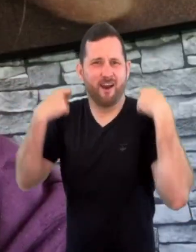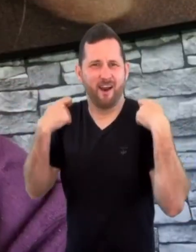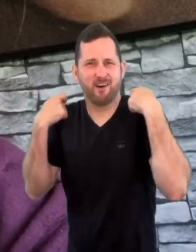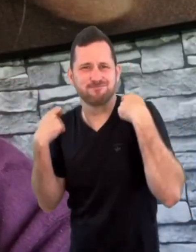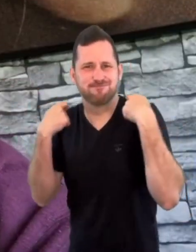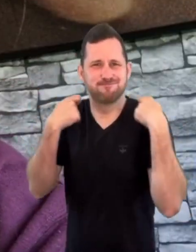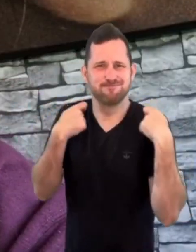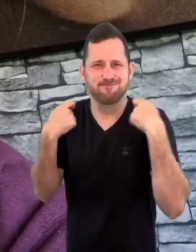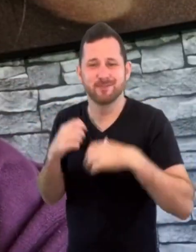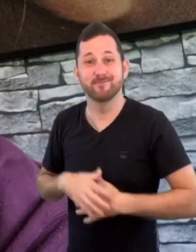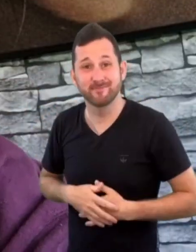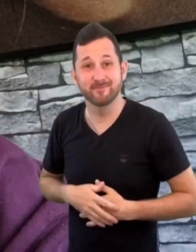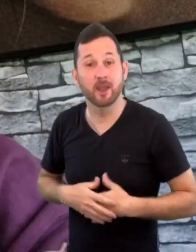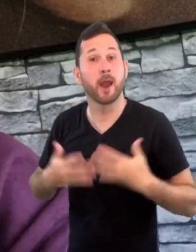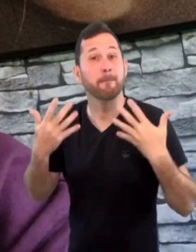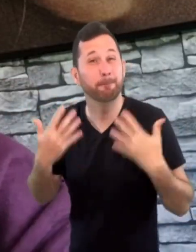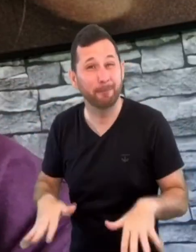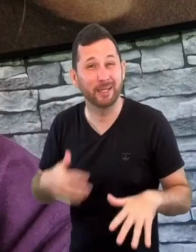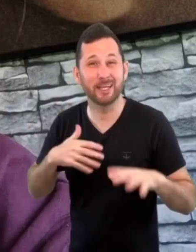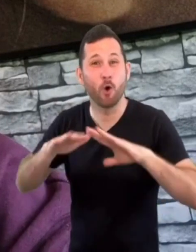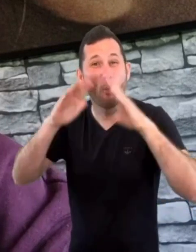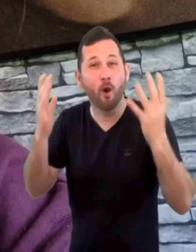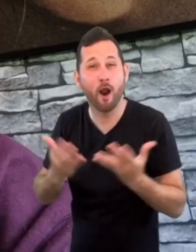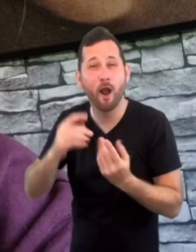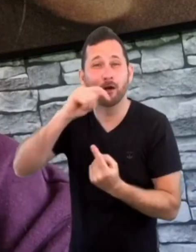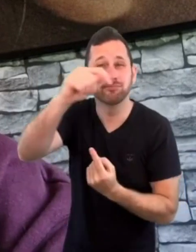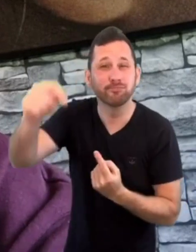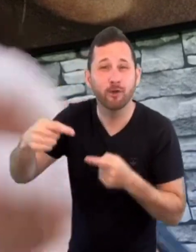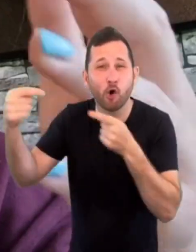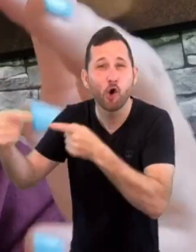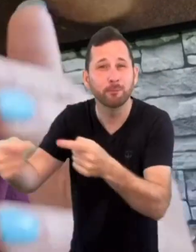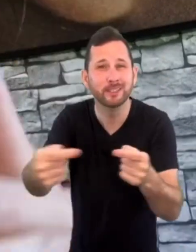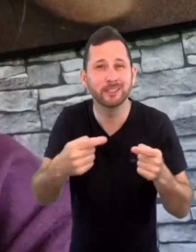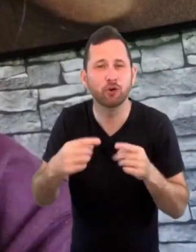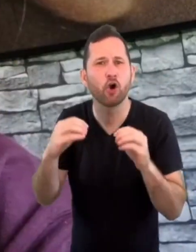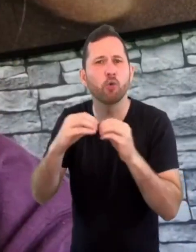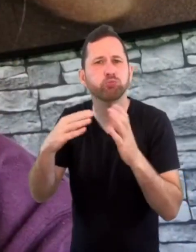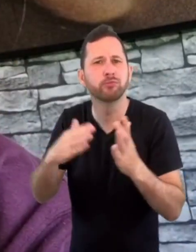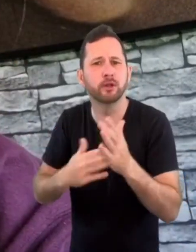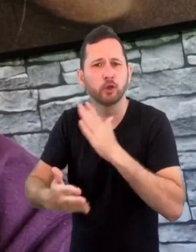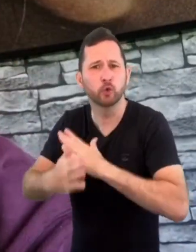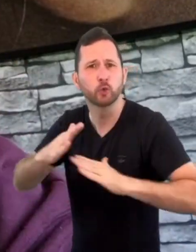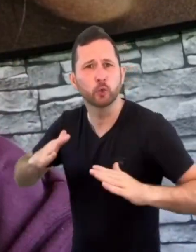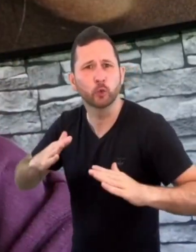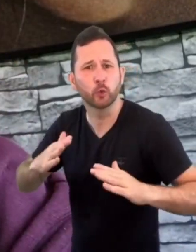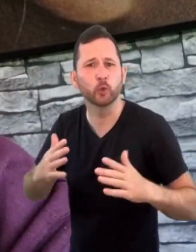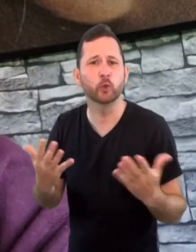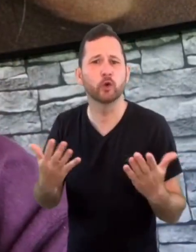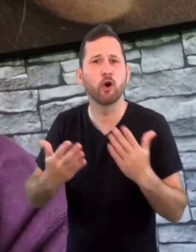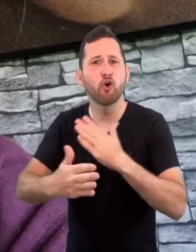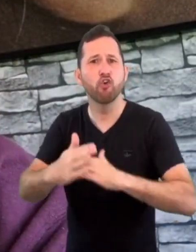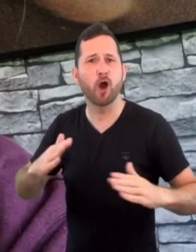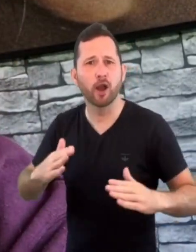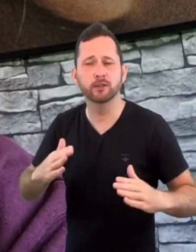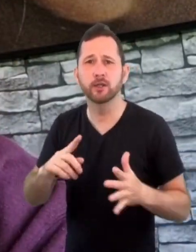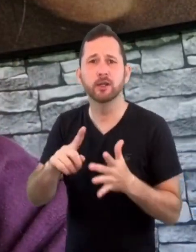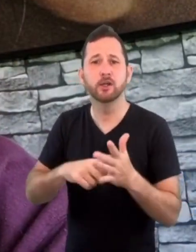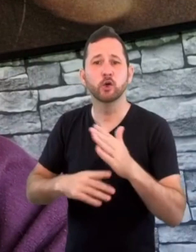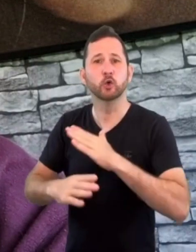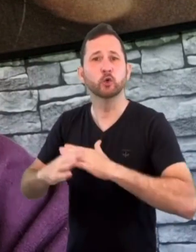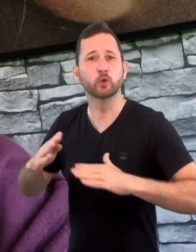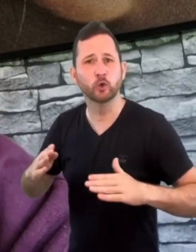shoulders. I've been in the fighting world, so Brazilian Jiu-Jitsu, Karate, Judo, Athletics